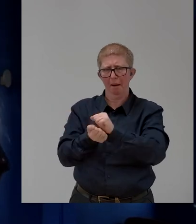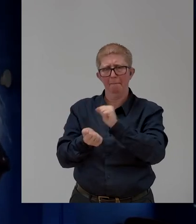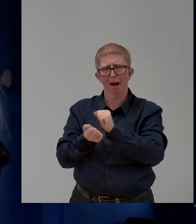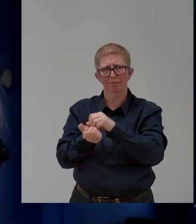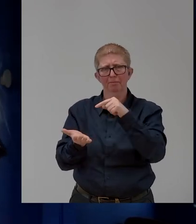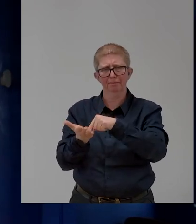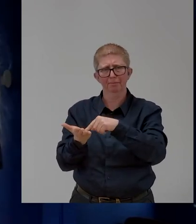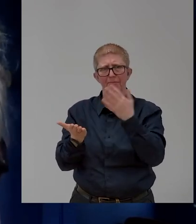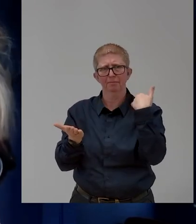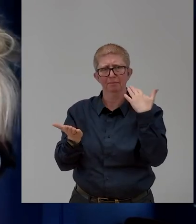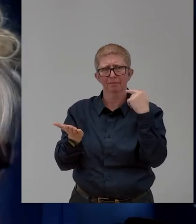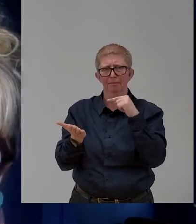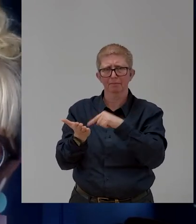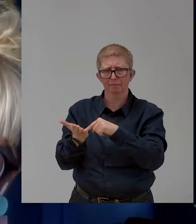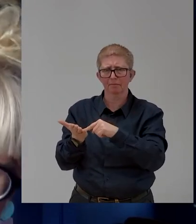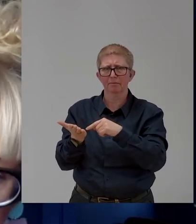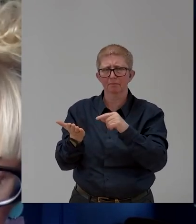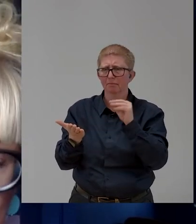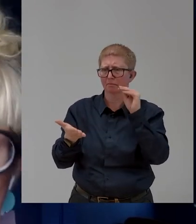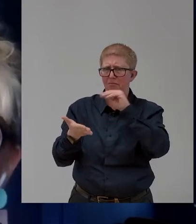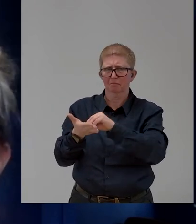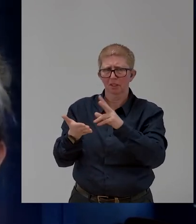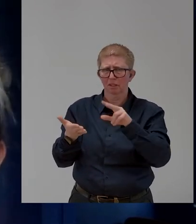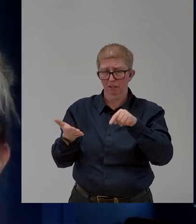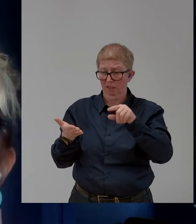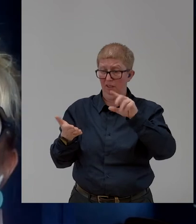3%. Like that's 2020, i.e. last year.